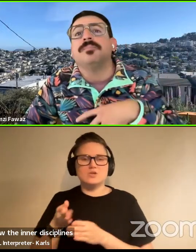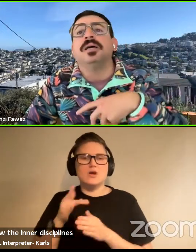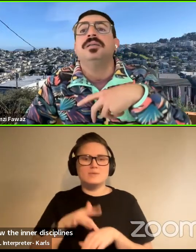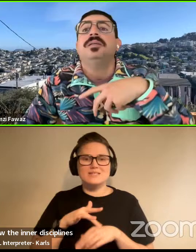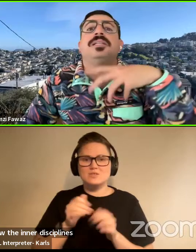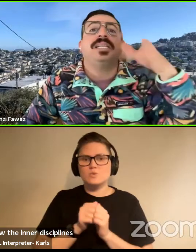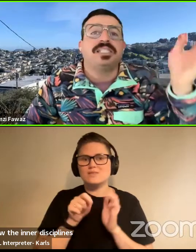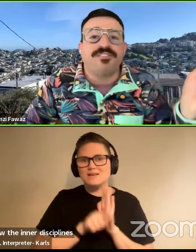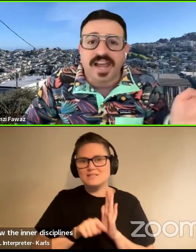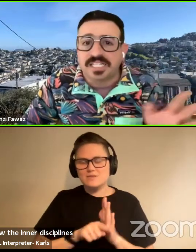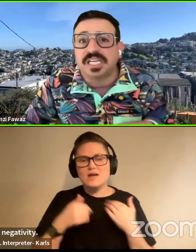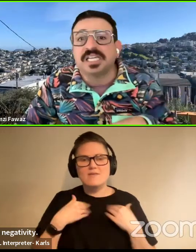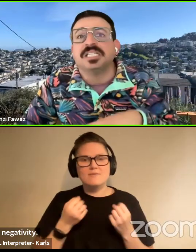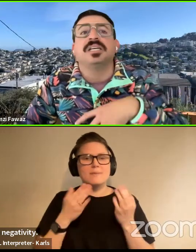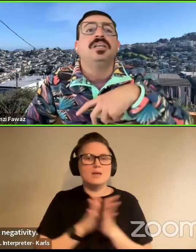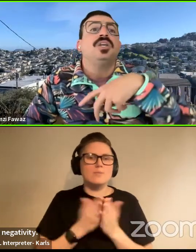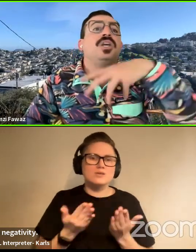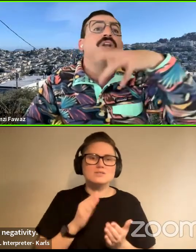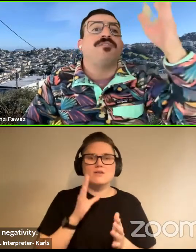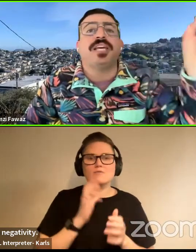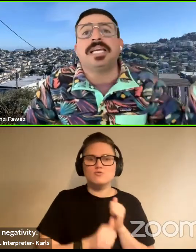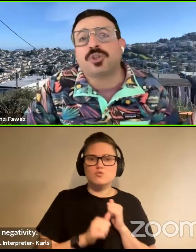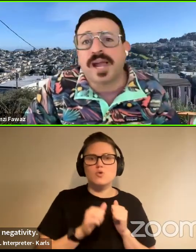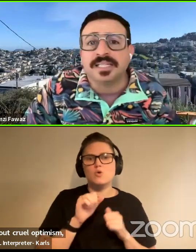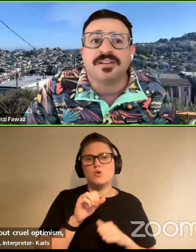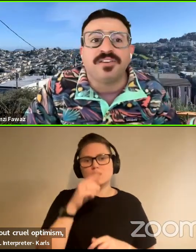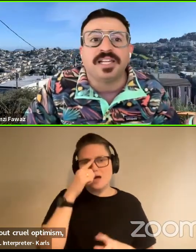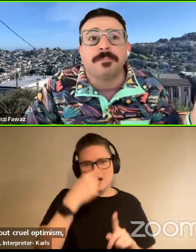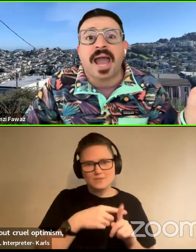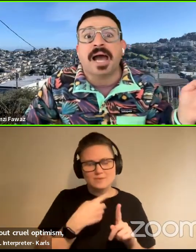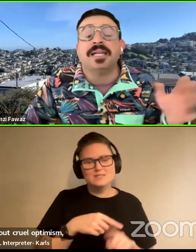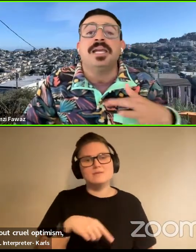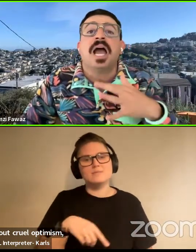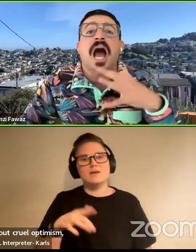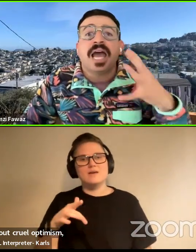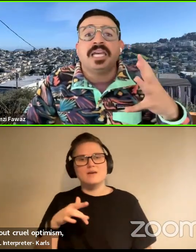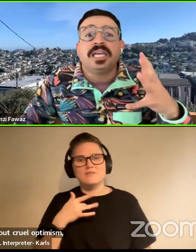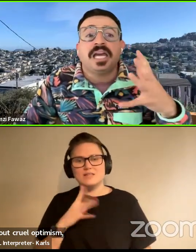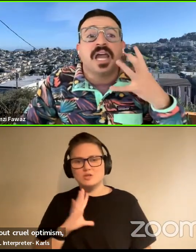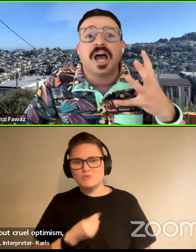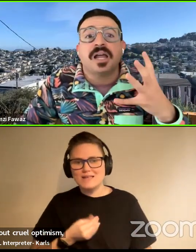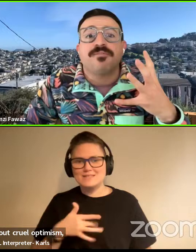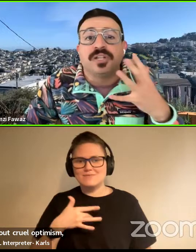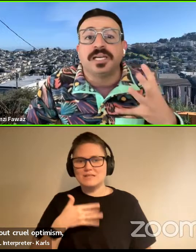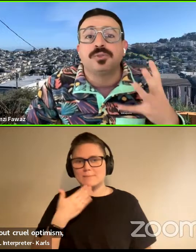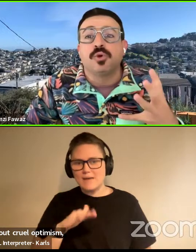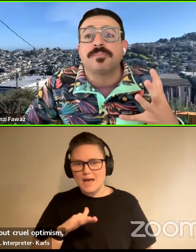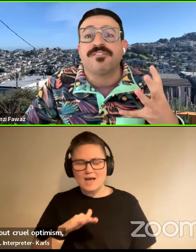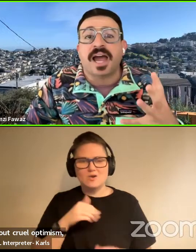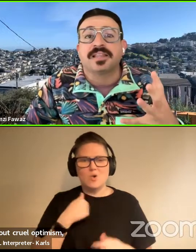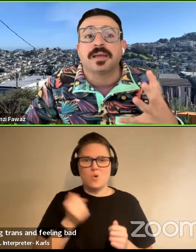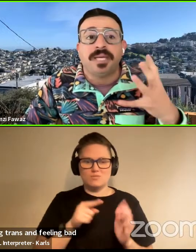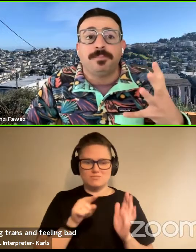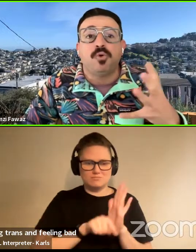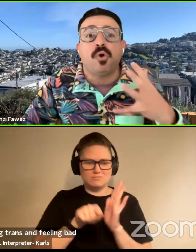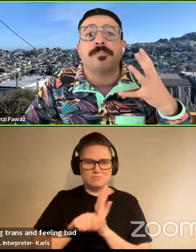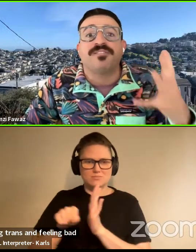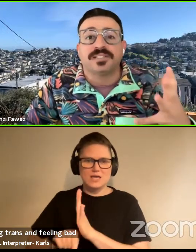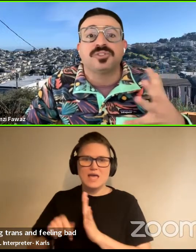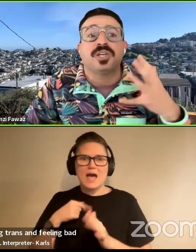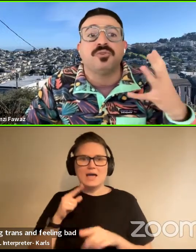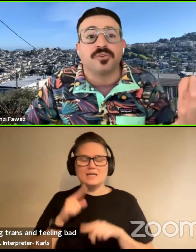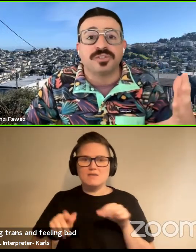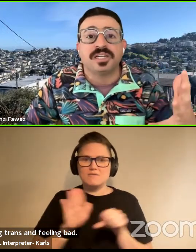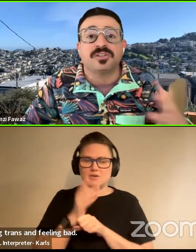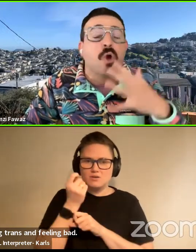optimism, disaffected, you know, feeling trans and feeling bad. I cannot fully absorb the fact that people